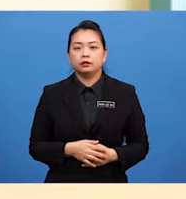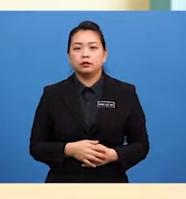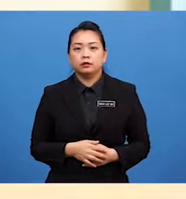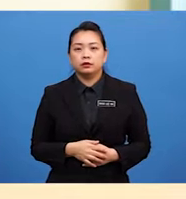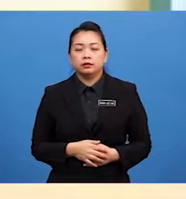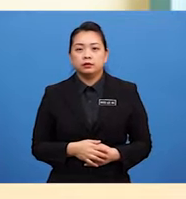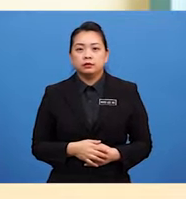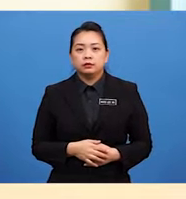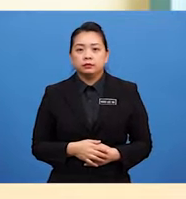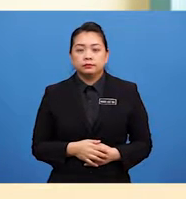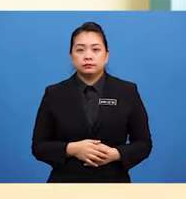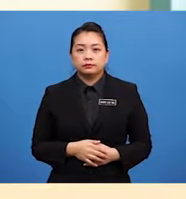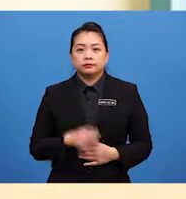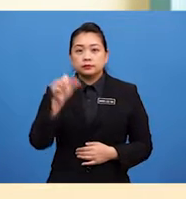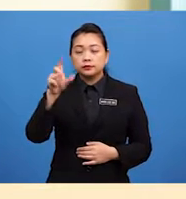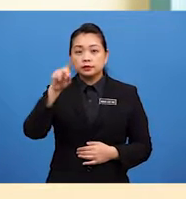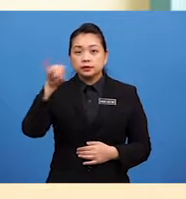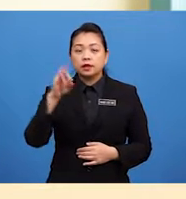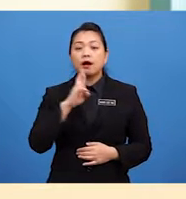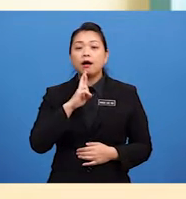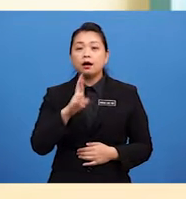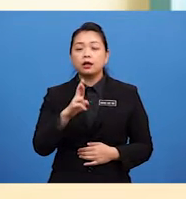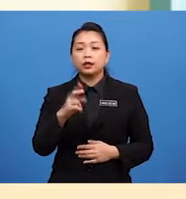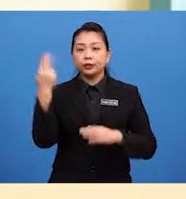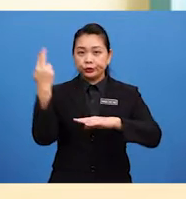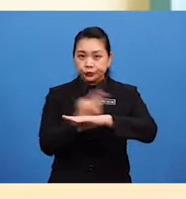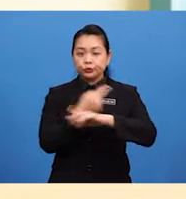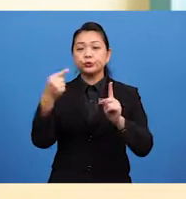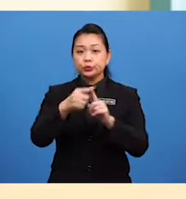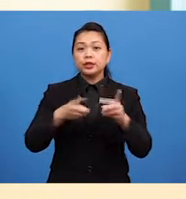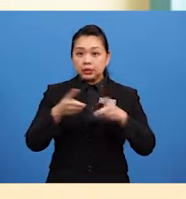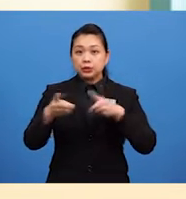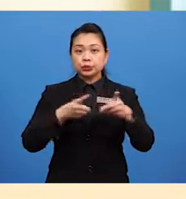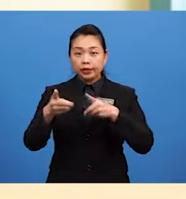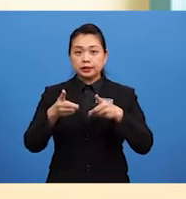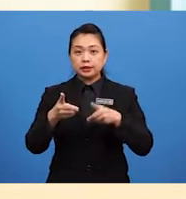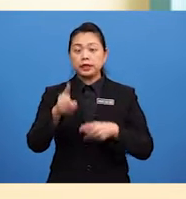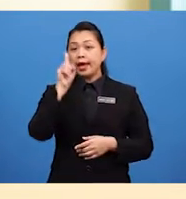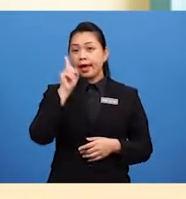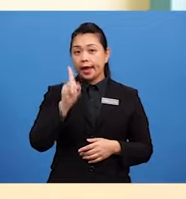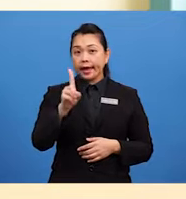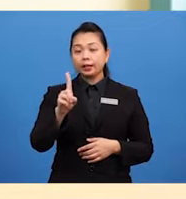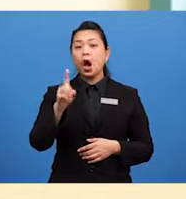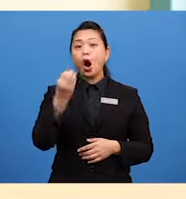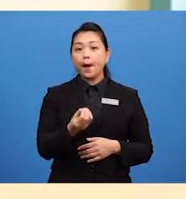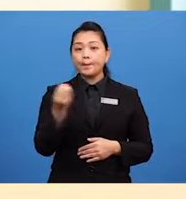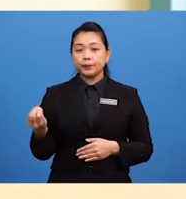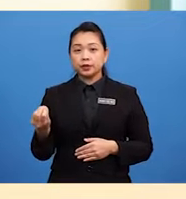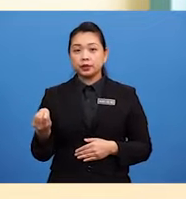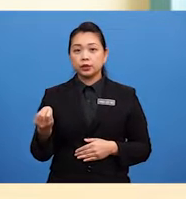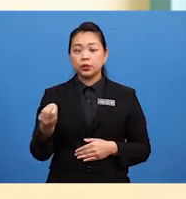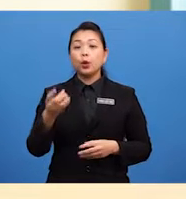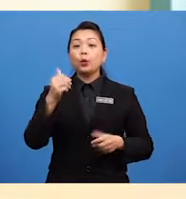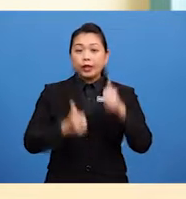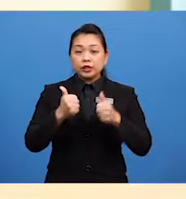Superlative Adjectives Are used to Describe An object Which at the most